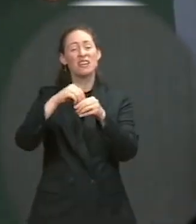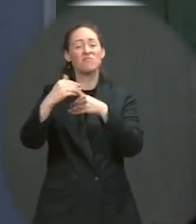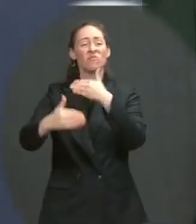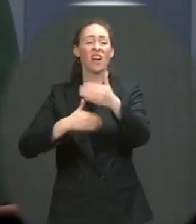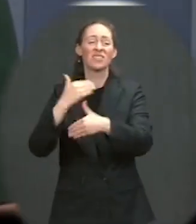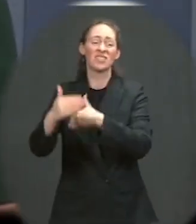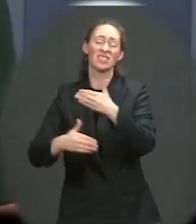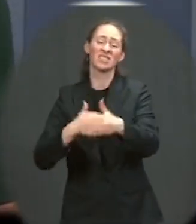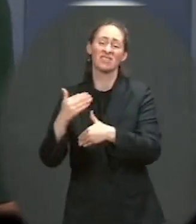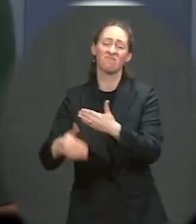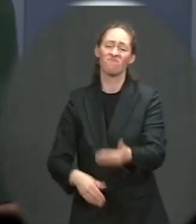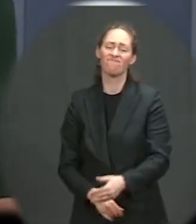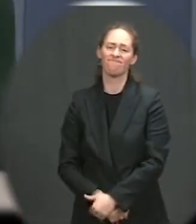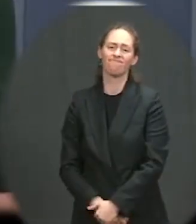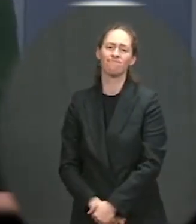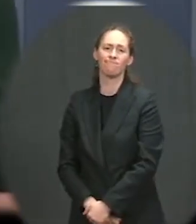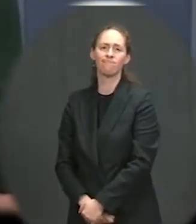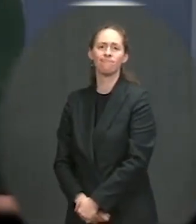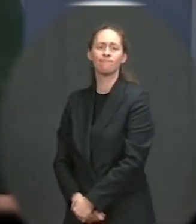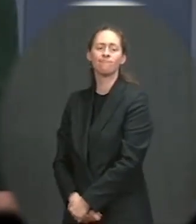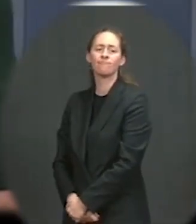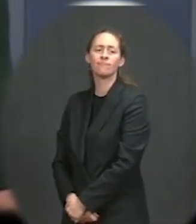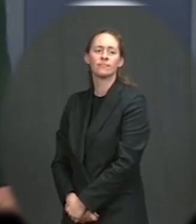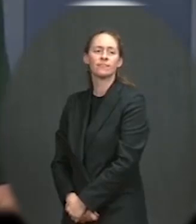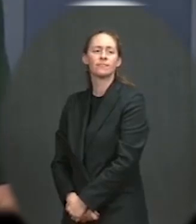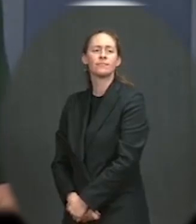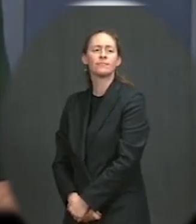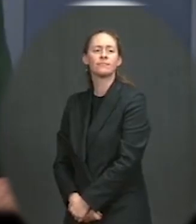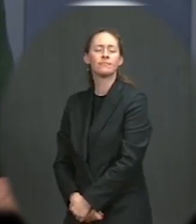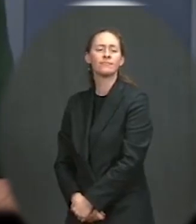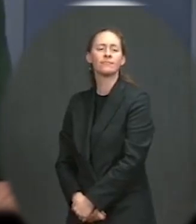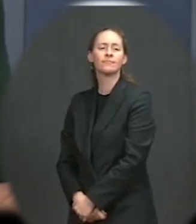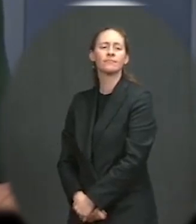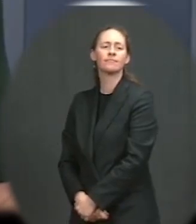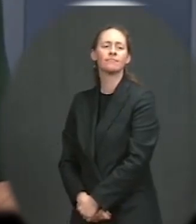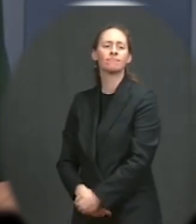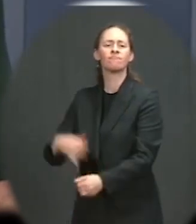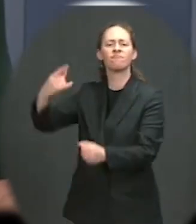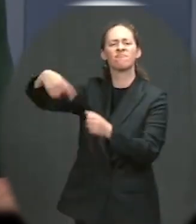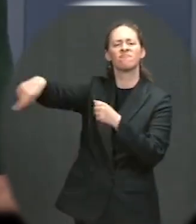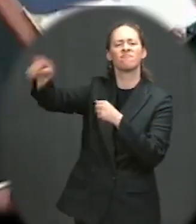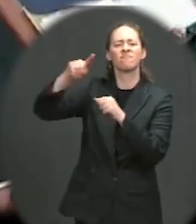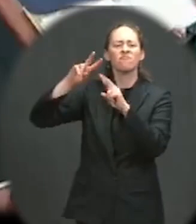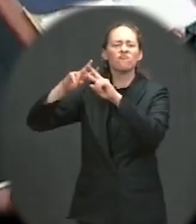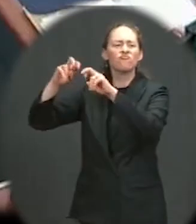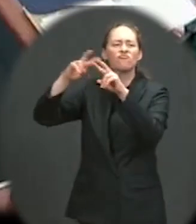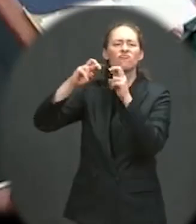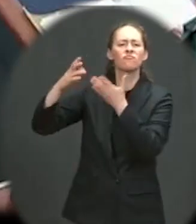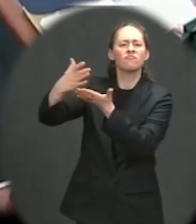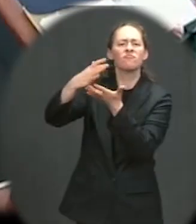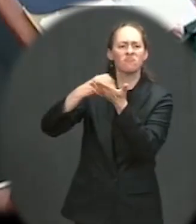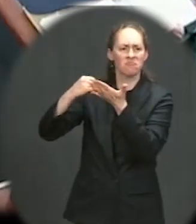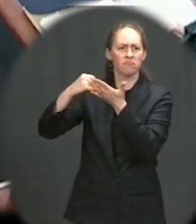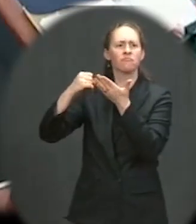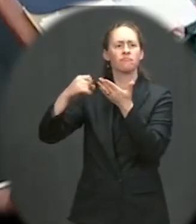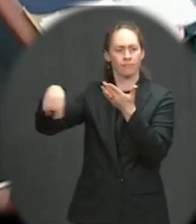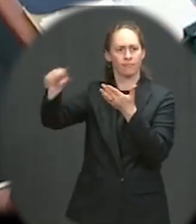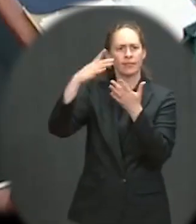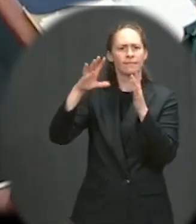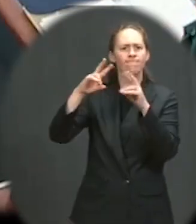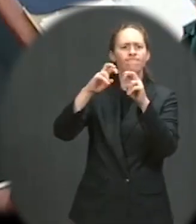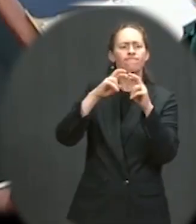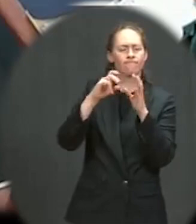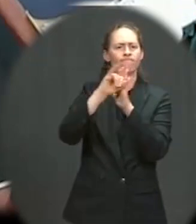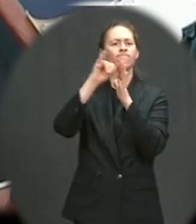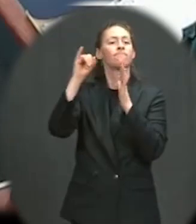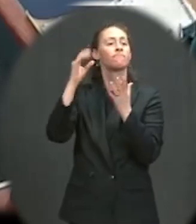appropriate time. My colleagues are reporting that the U.S. intelligence community concluded last week that the government of Afghanistan could collapse as soon as